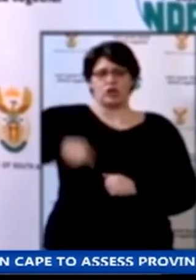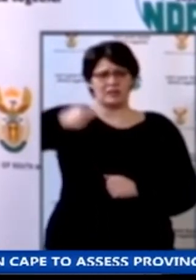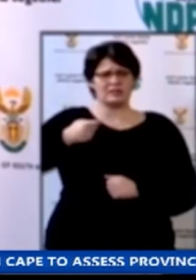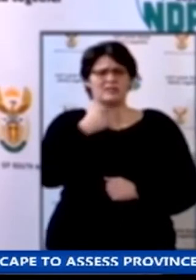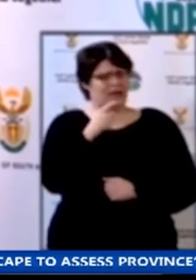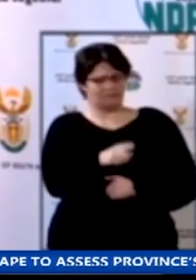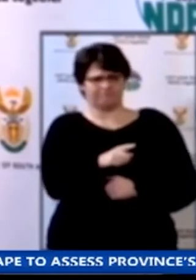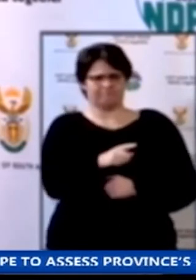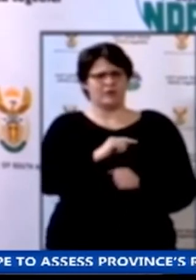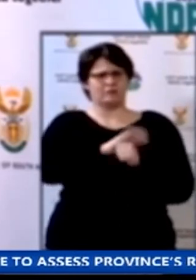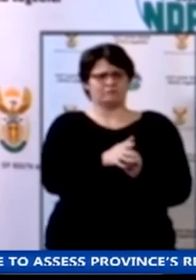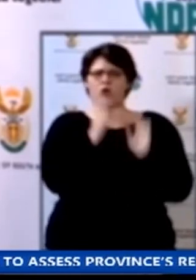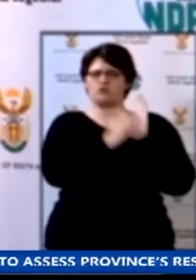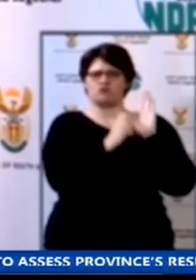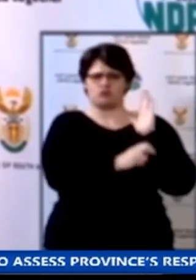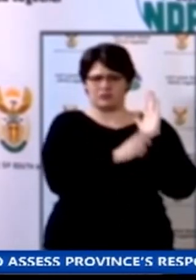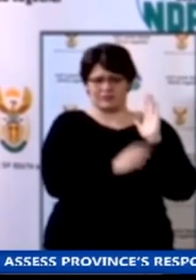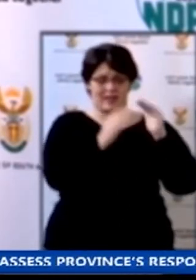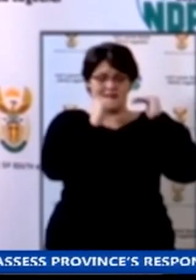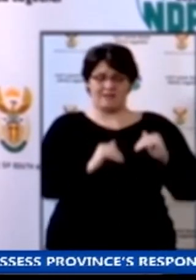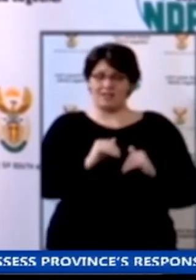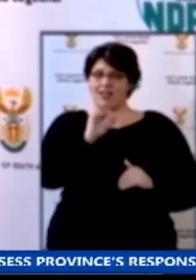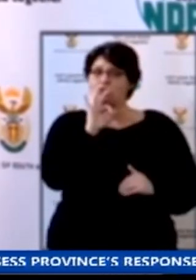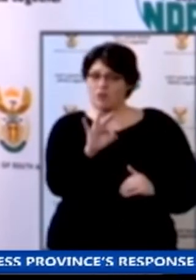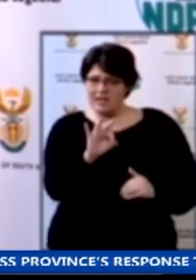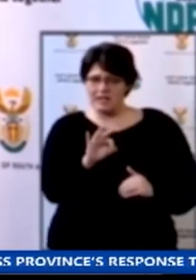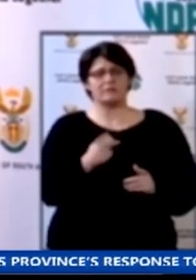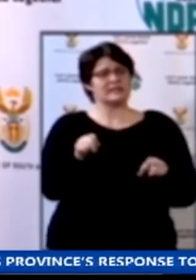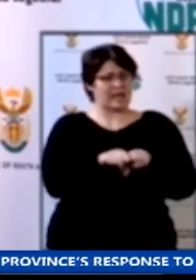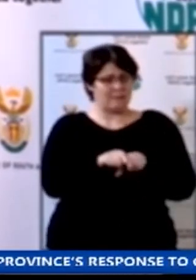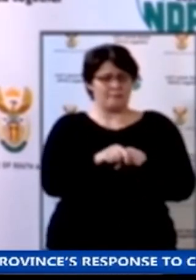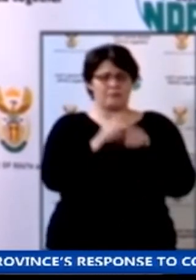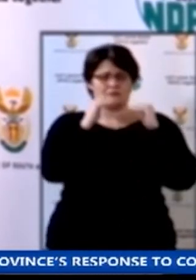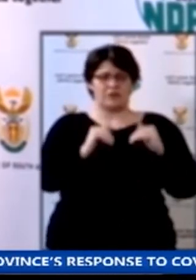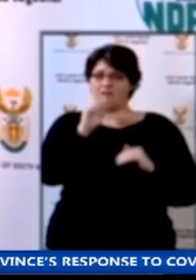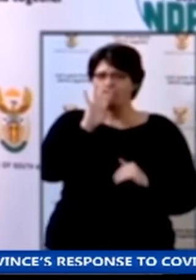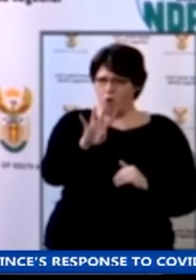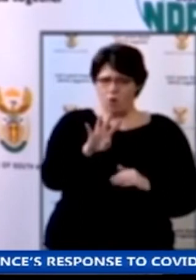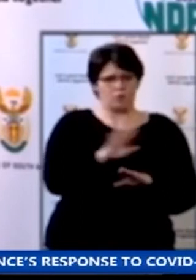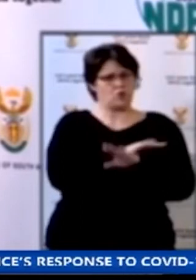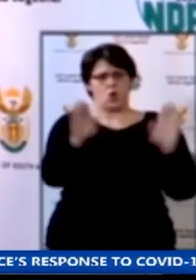-19 lockdown regulations in level 3 and level 4 unconstitutional and invalid